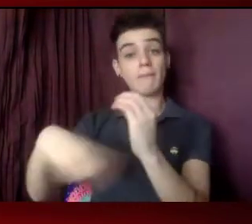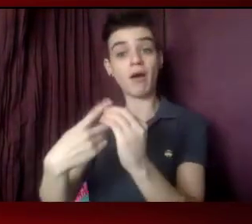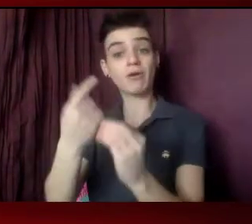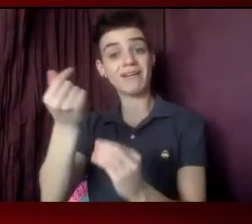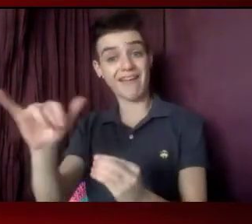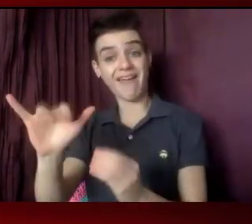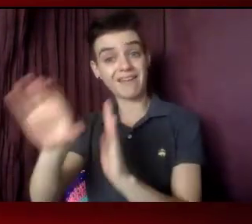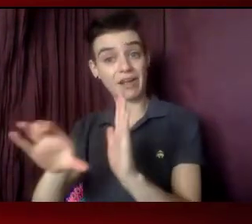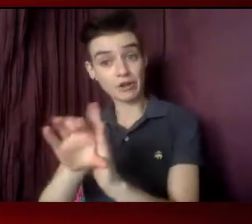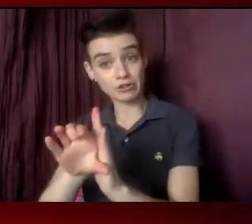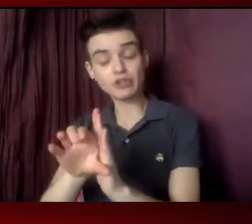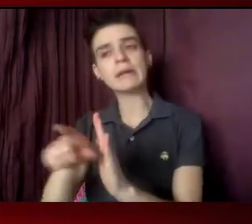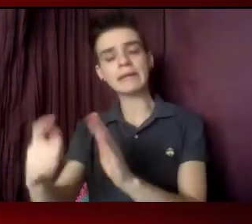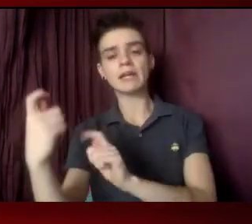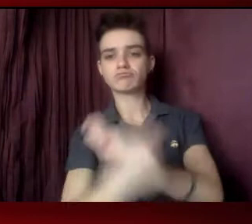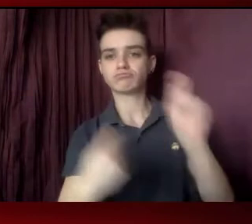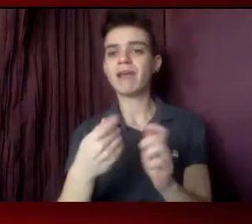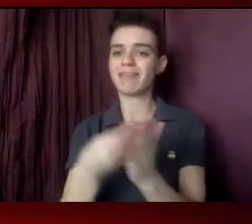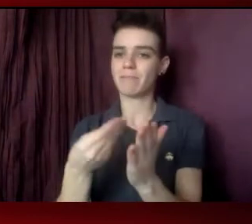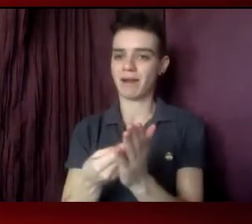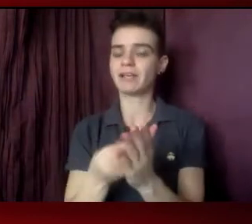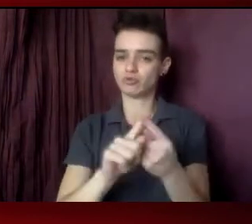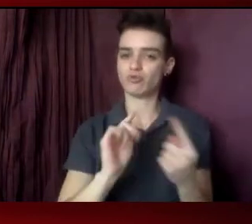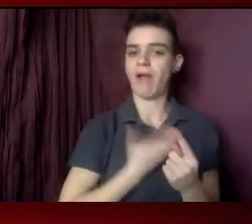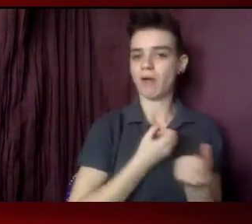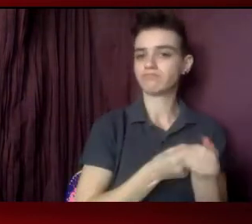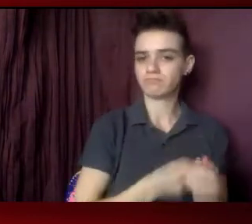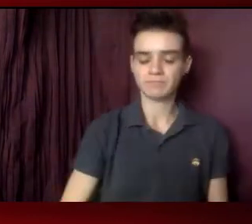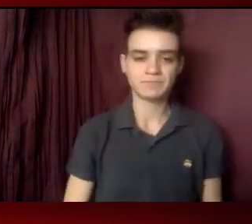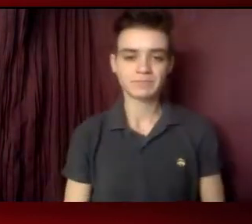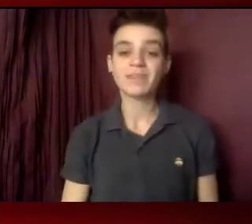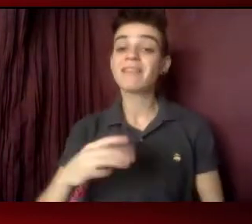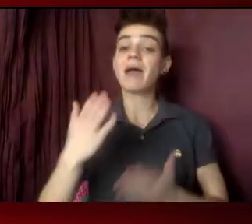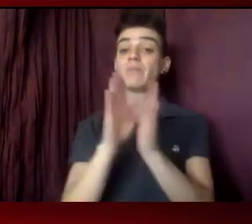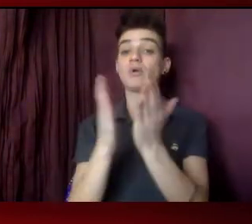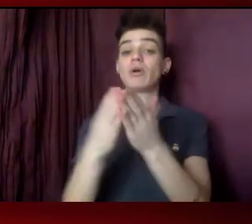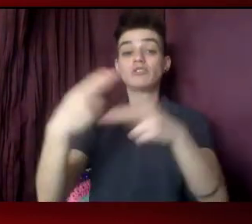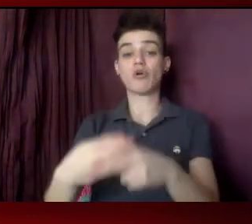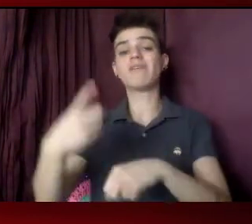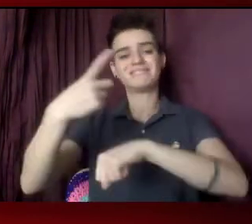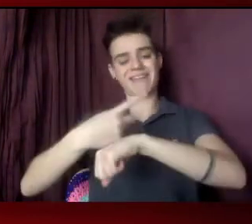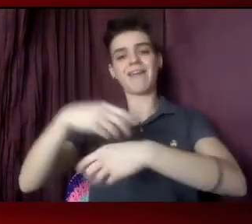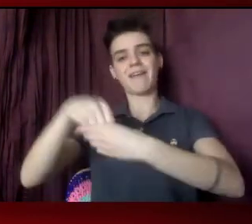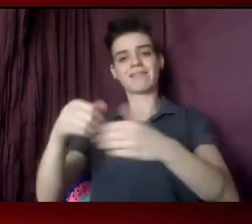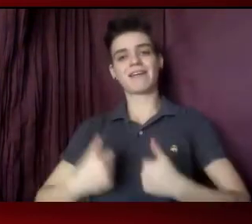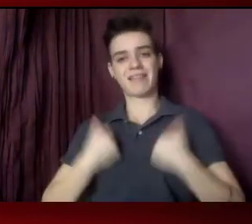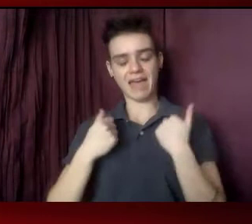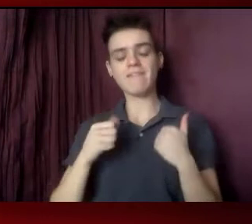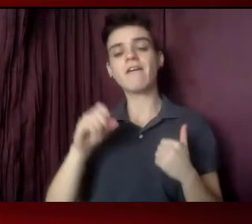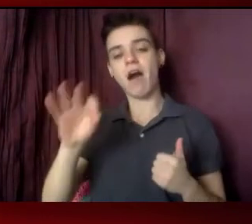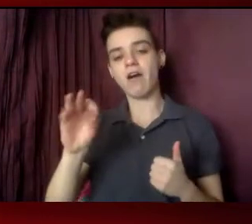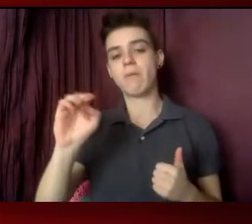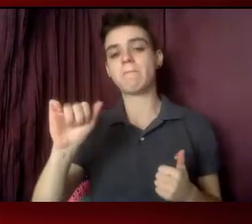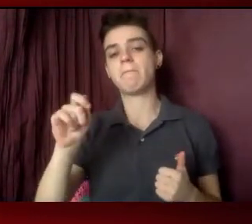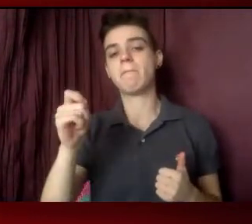loved for just being who he is. The book is called A Day in the Life of Marlon Bundo, and it became